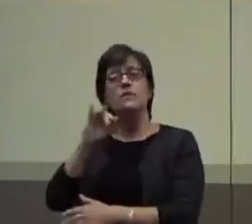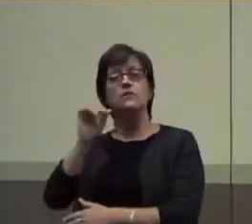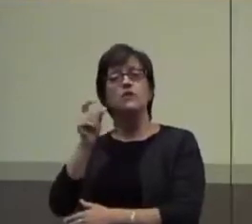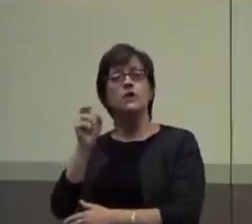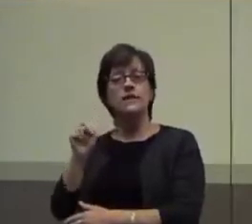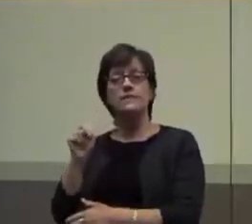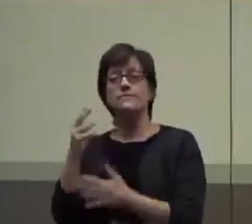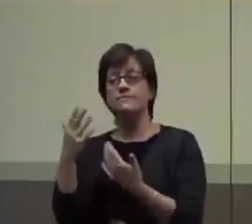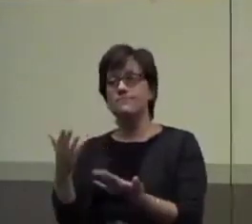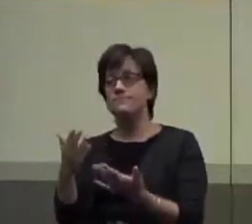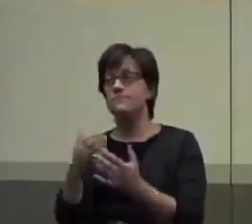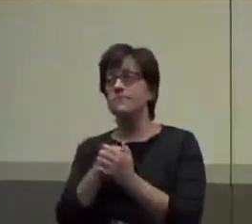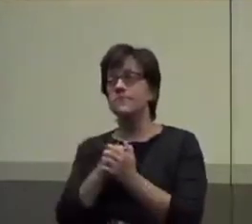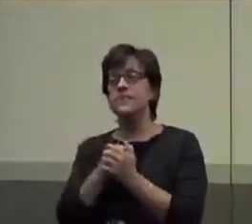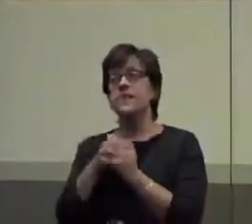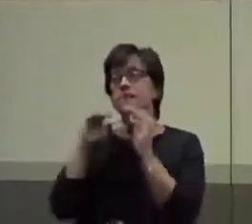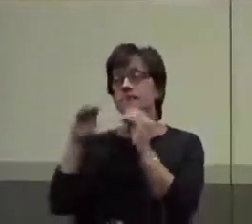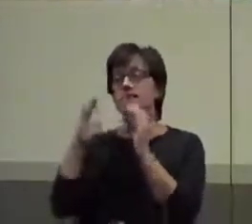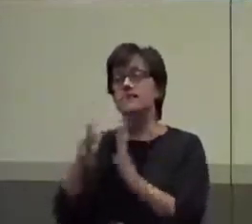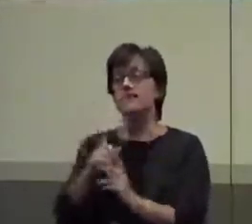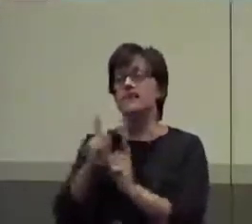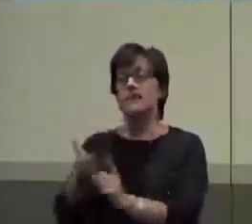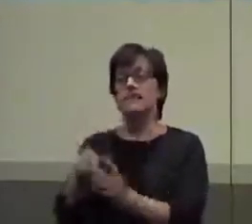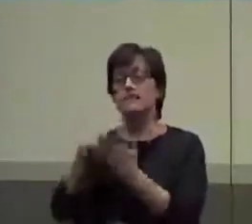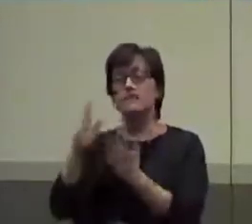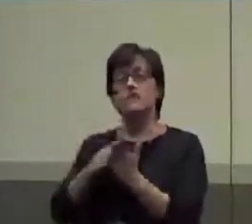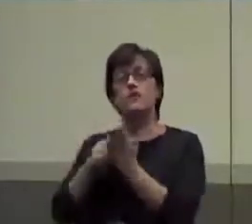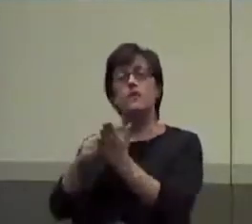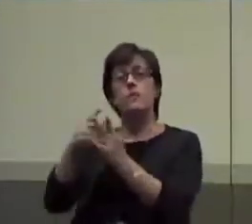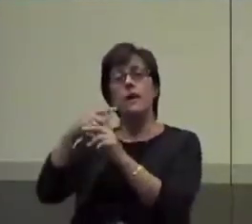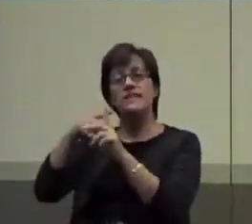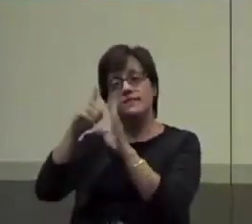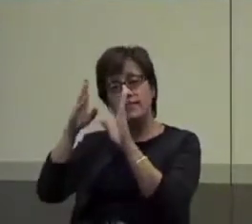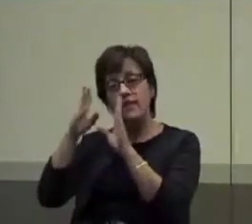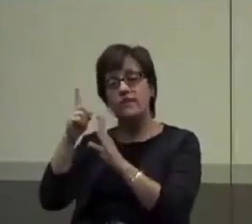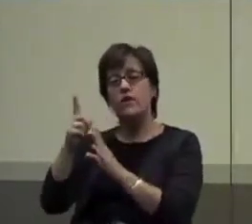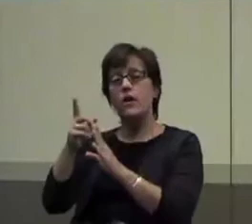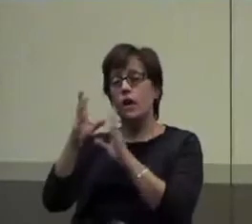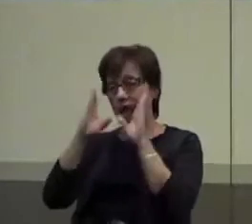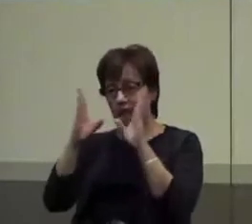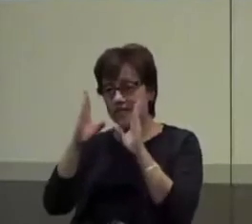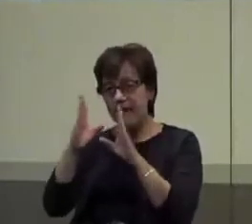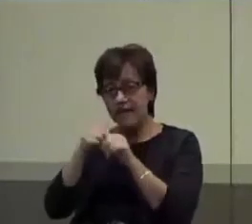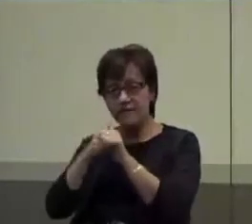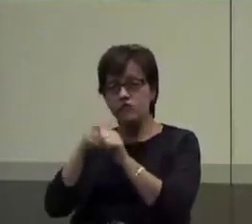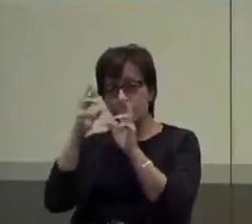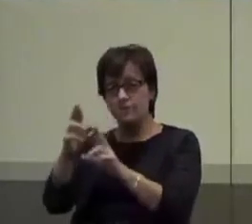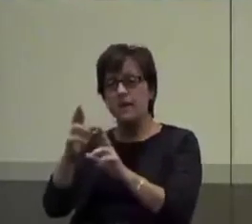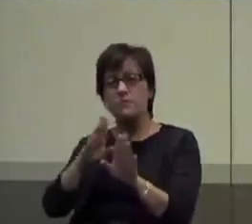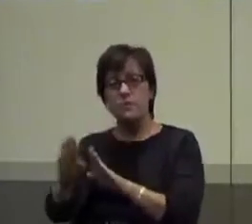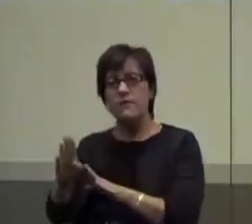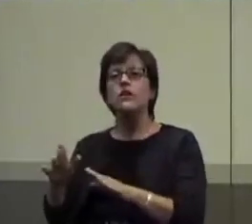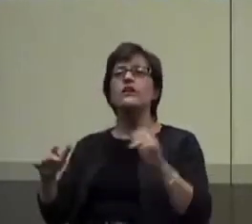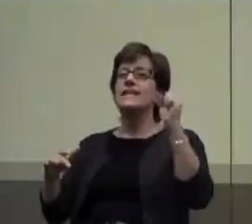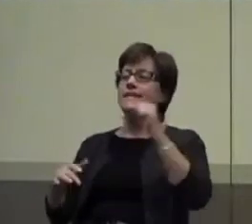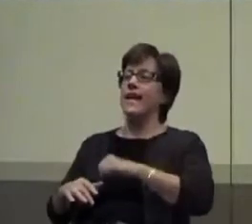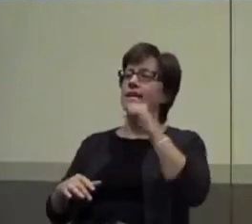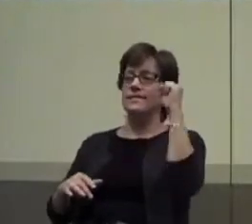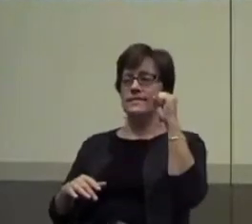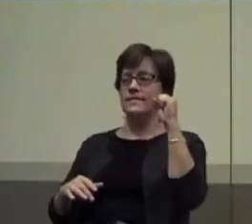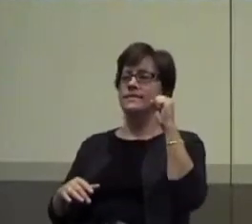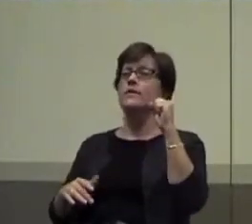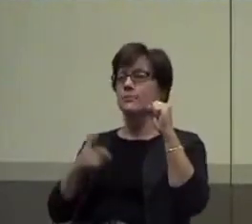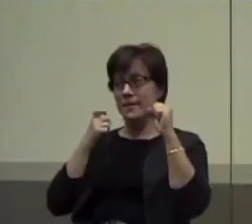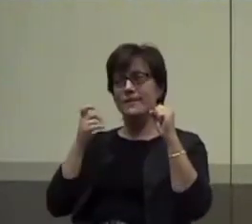So, teacher gives student frequent positive attention for on-task respectful behavior. Yes. Good, because she wants